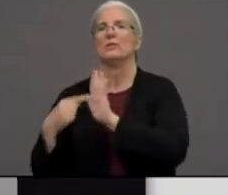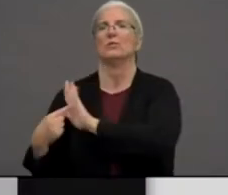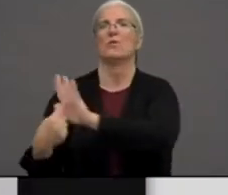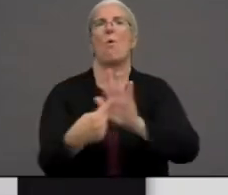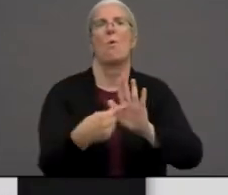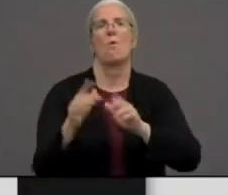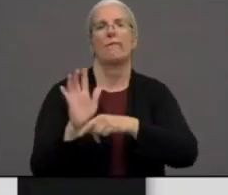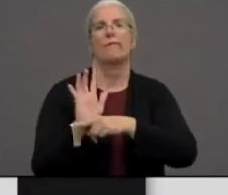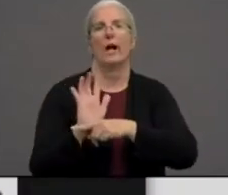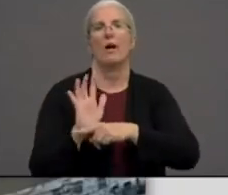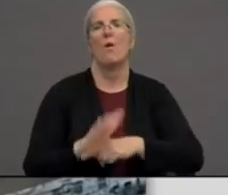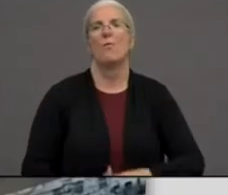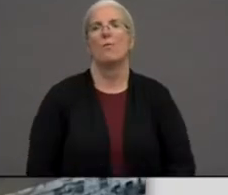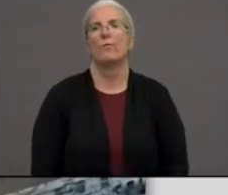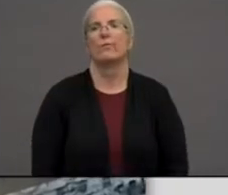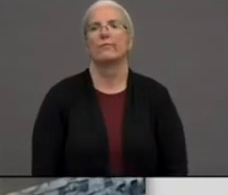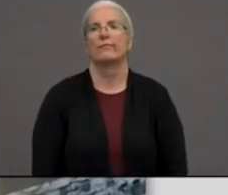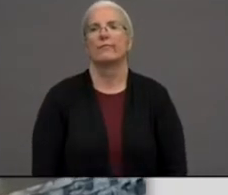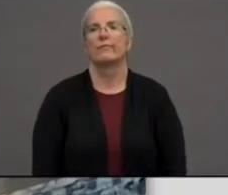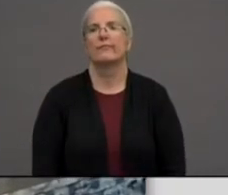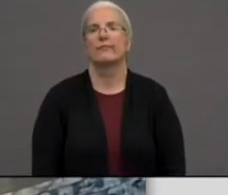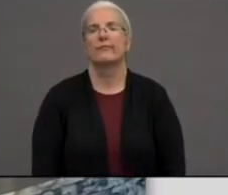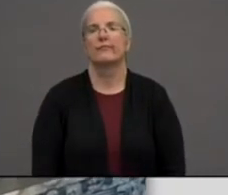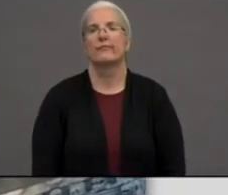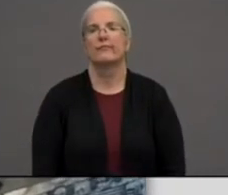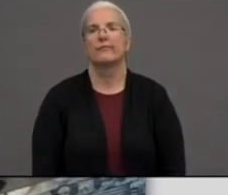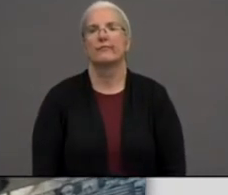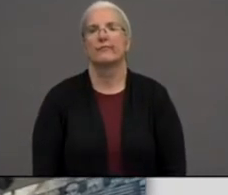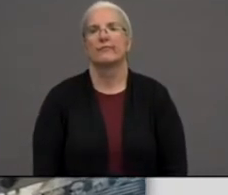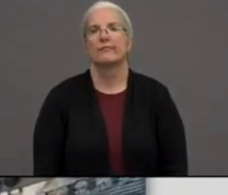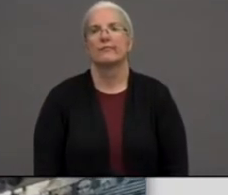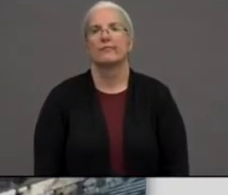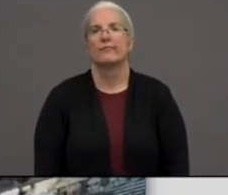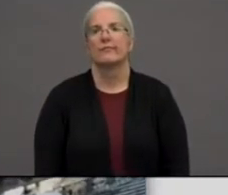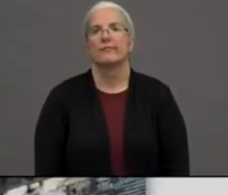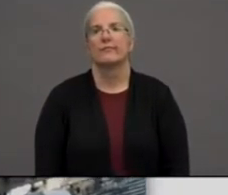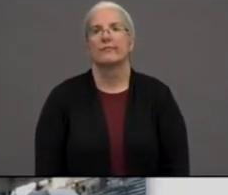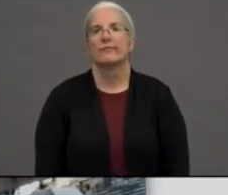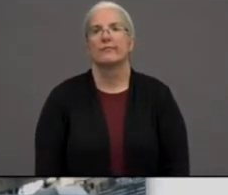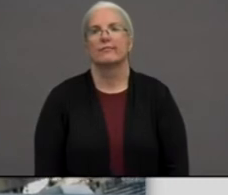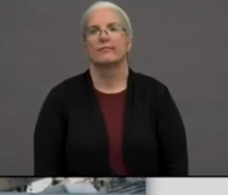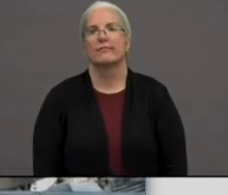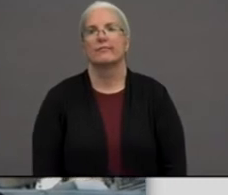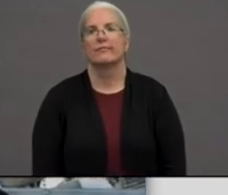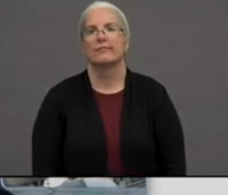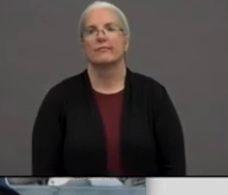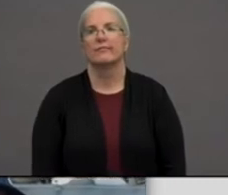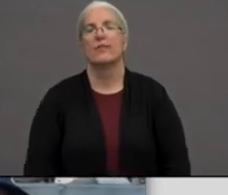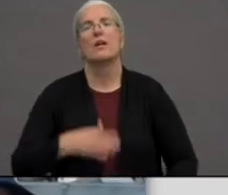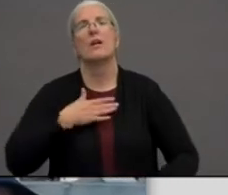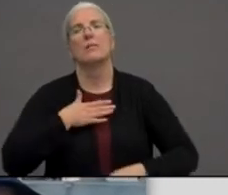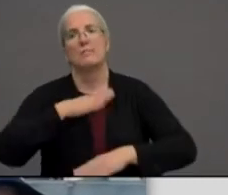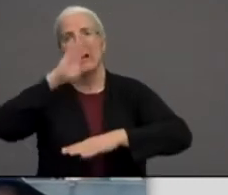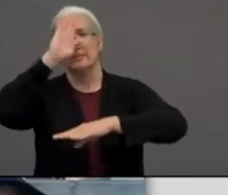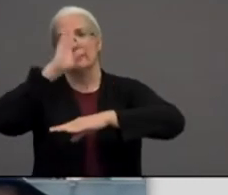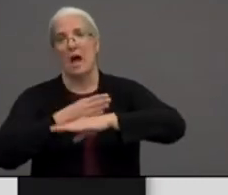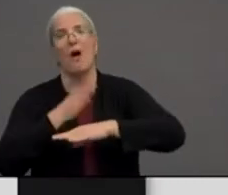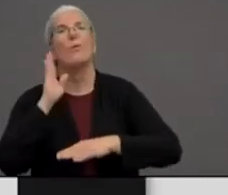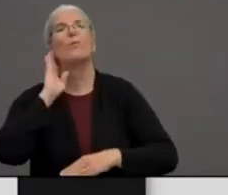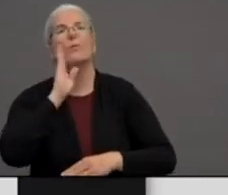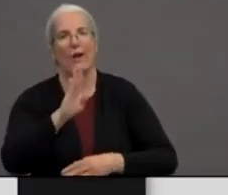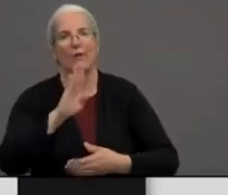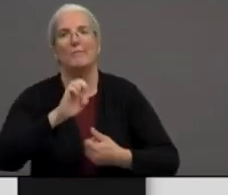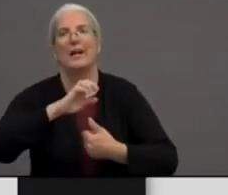Okay, so my eldest is 17, and he's going to be a senior this year. And my youngest is 12.